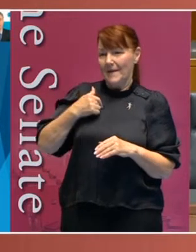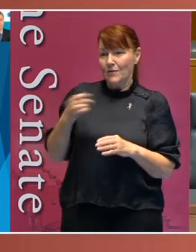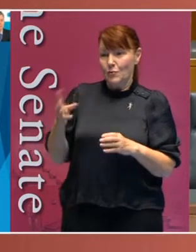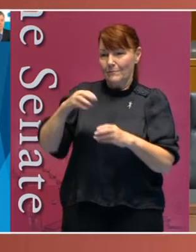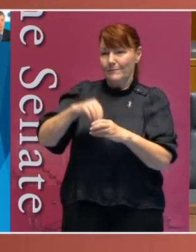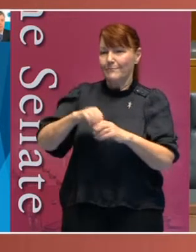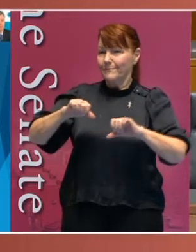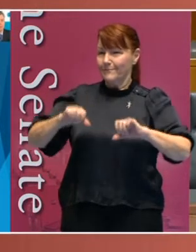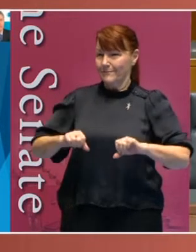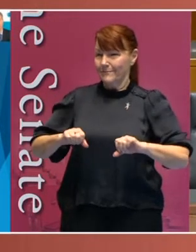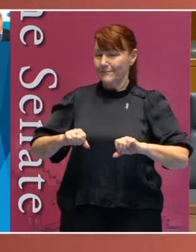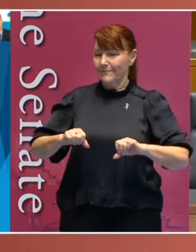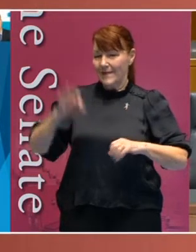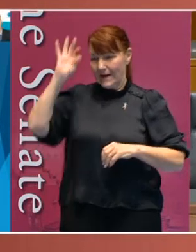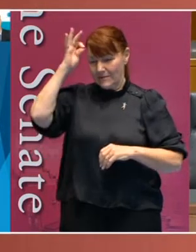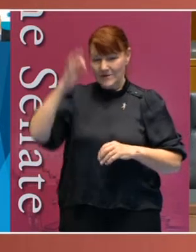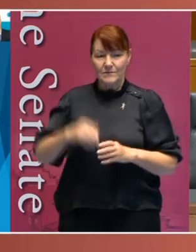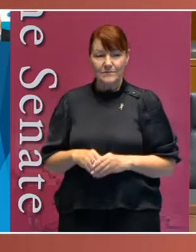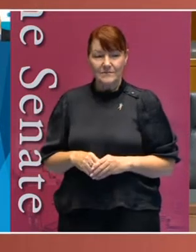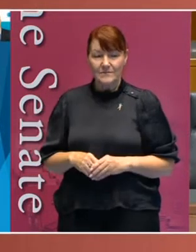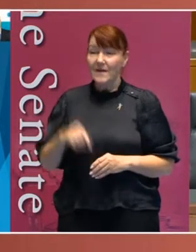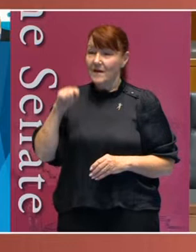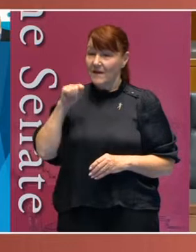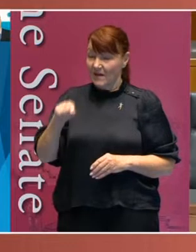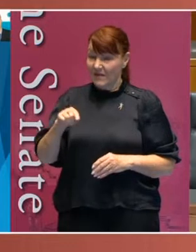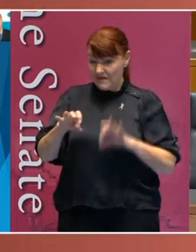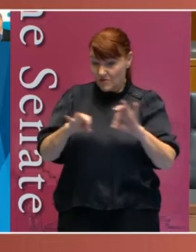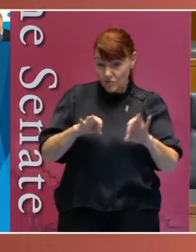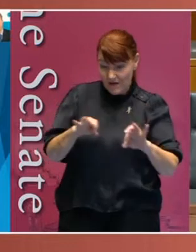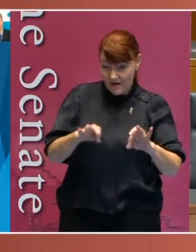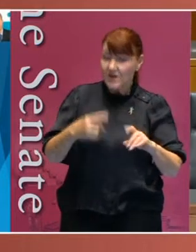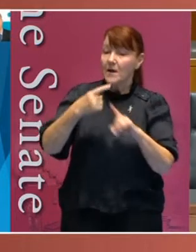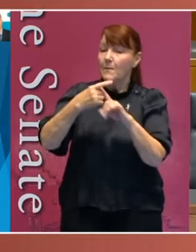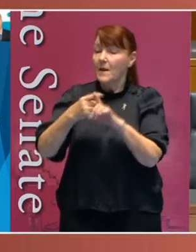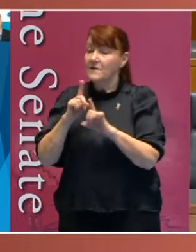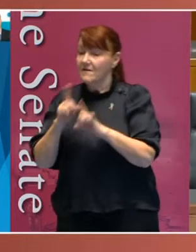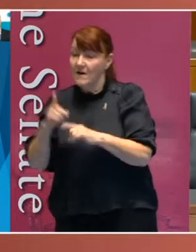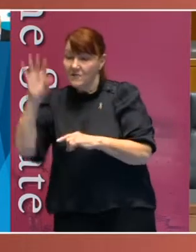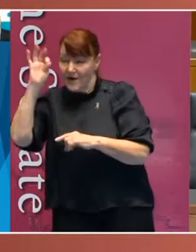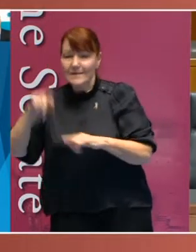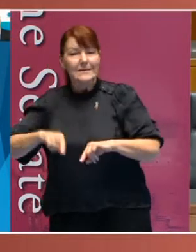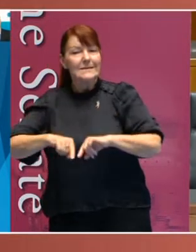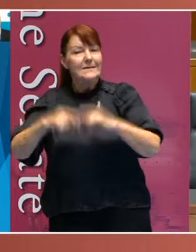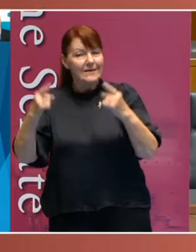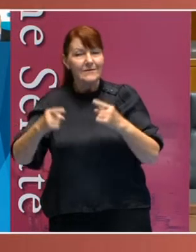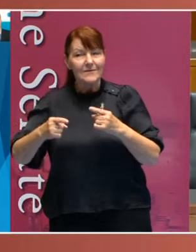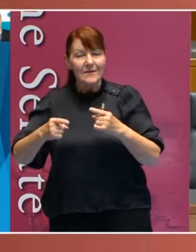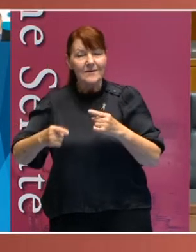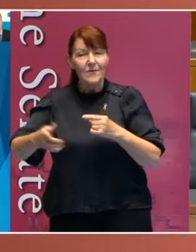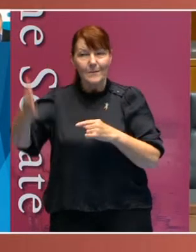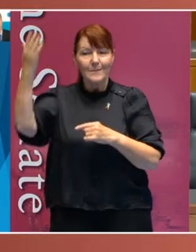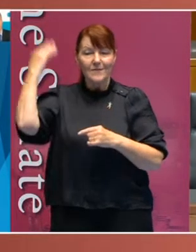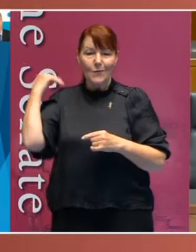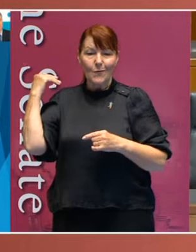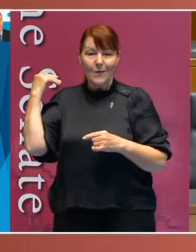And this strategy and the advisory council is different from the previous strategy in that there is a